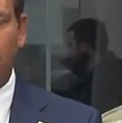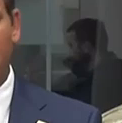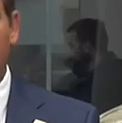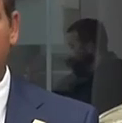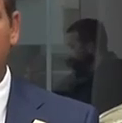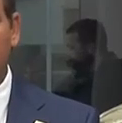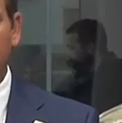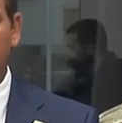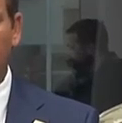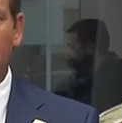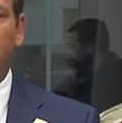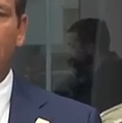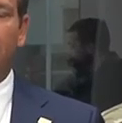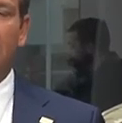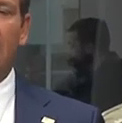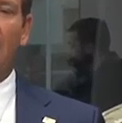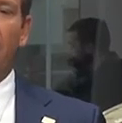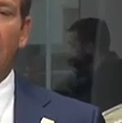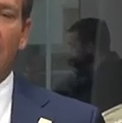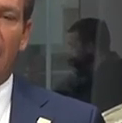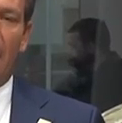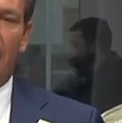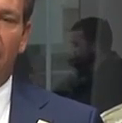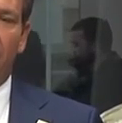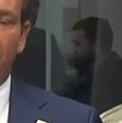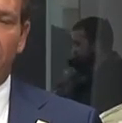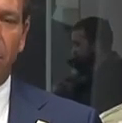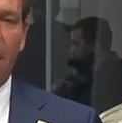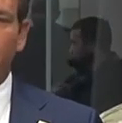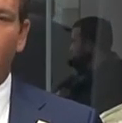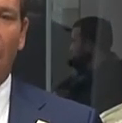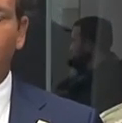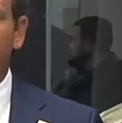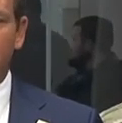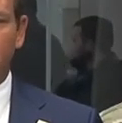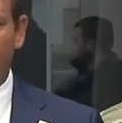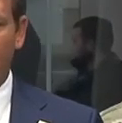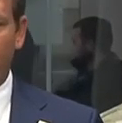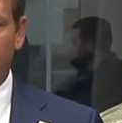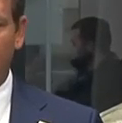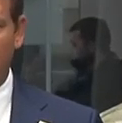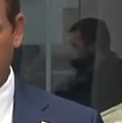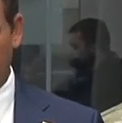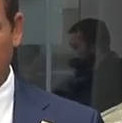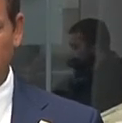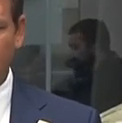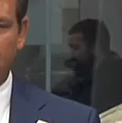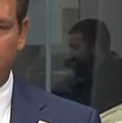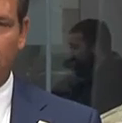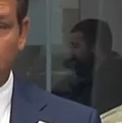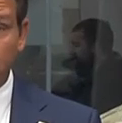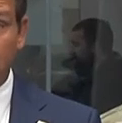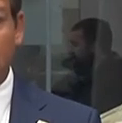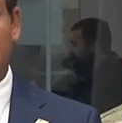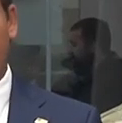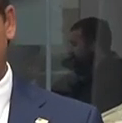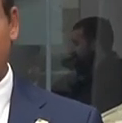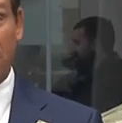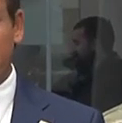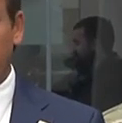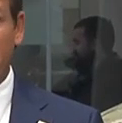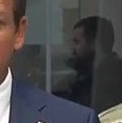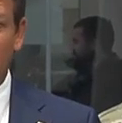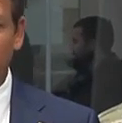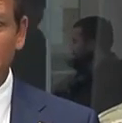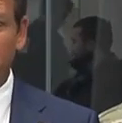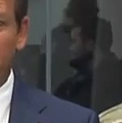in the Bradenton Beach area in Manatee County. You could have a wobble either way. And I think one of the things that's been good is a lot of